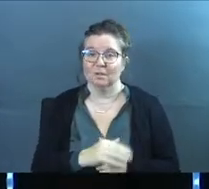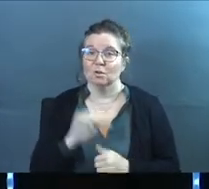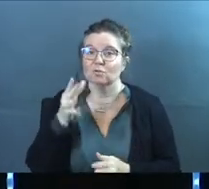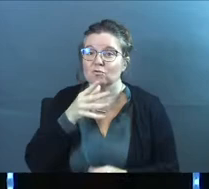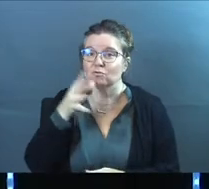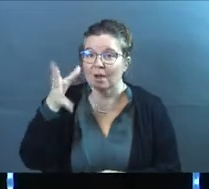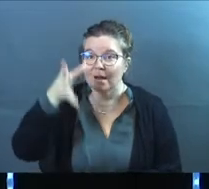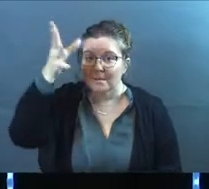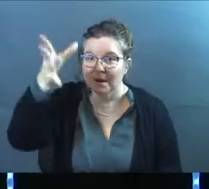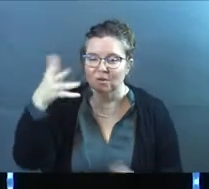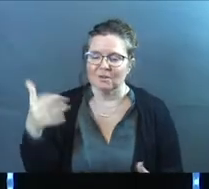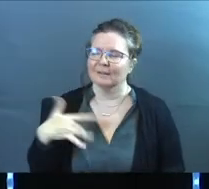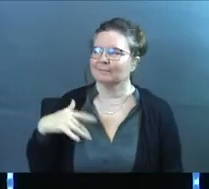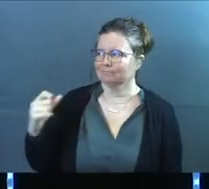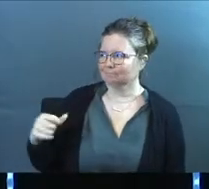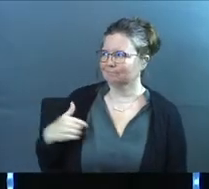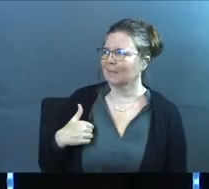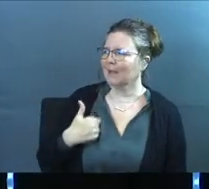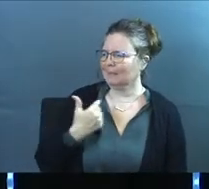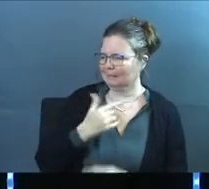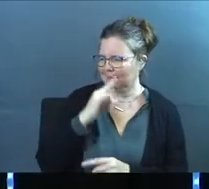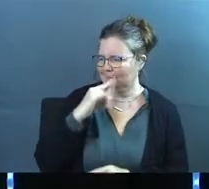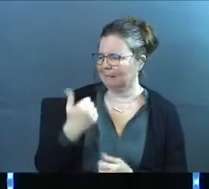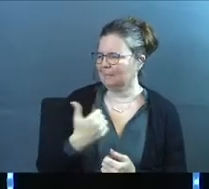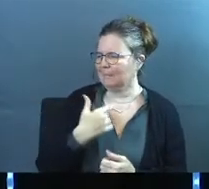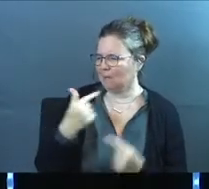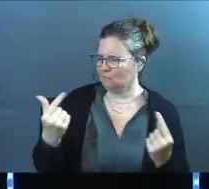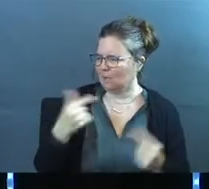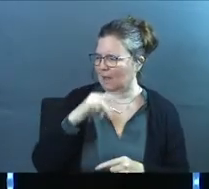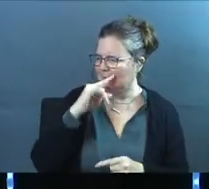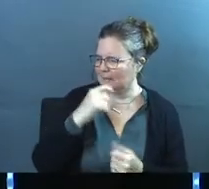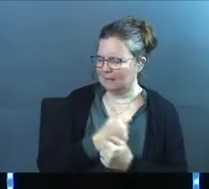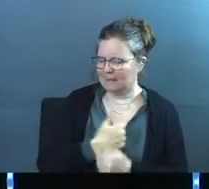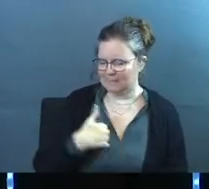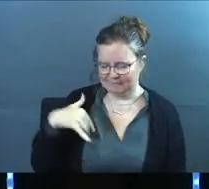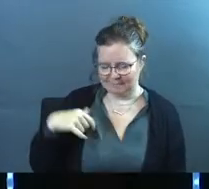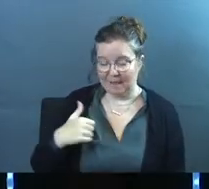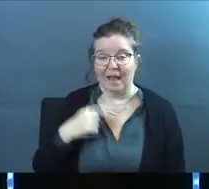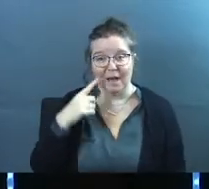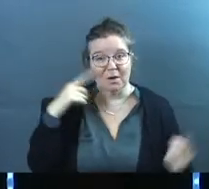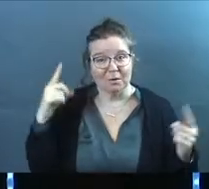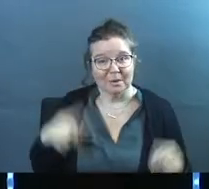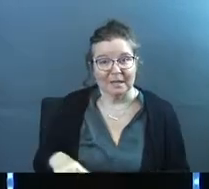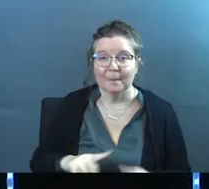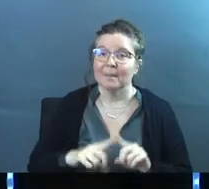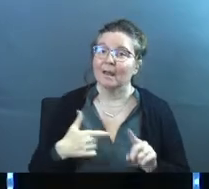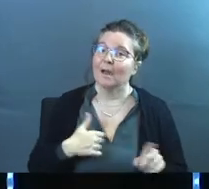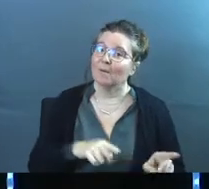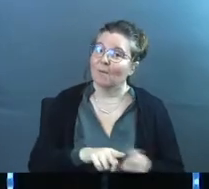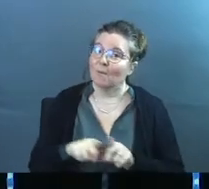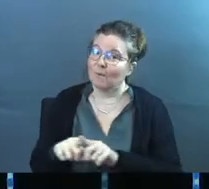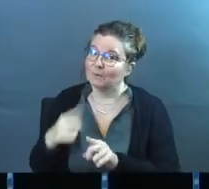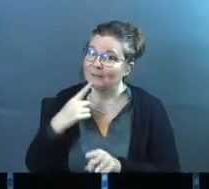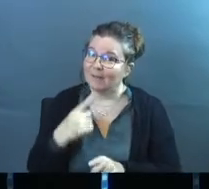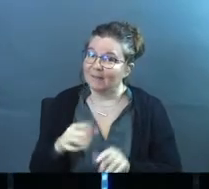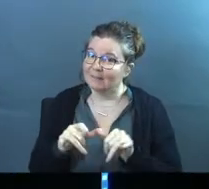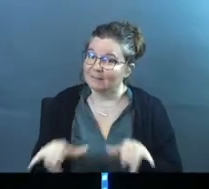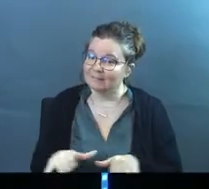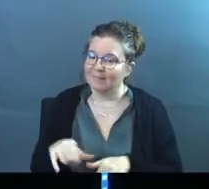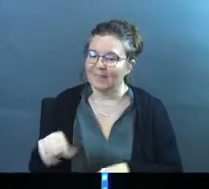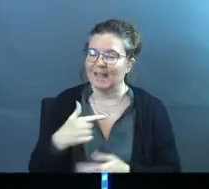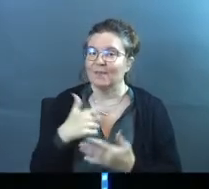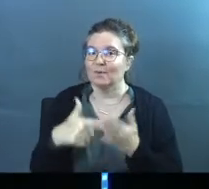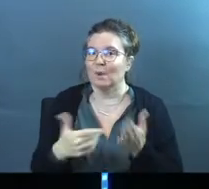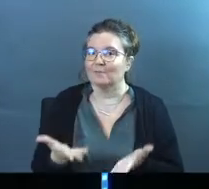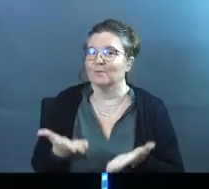grandparents, you're in here, and you're like, yeah, my grandkids love me. Of course they do. I agree, but I would also say they